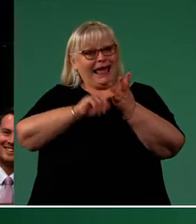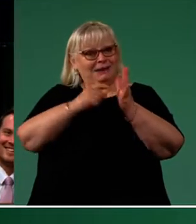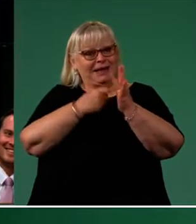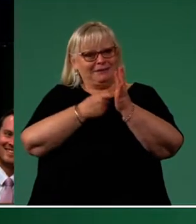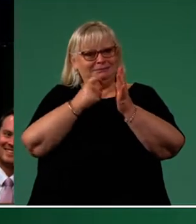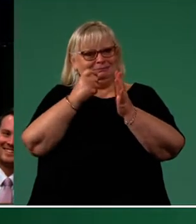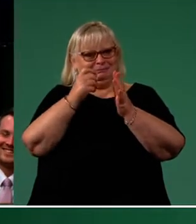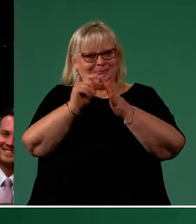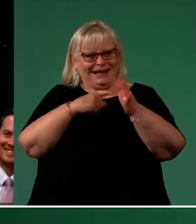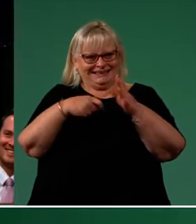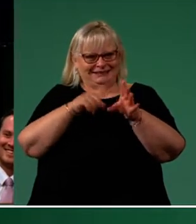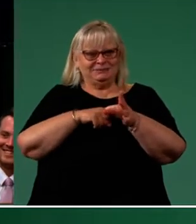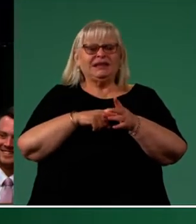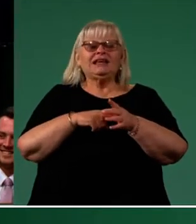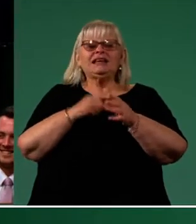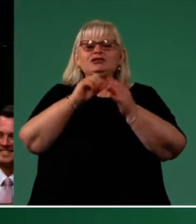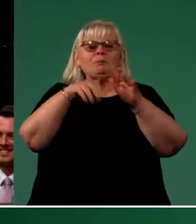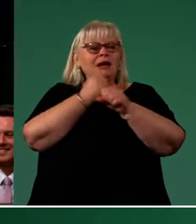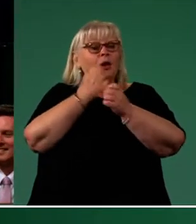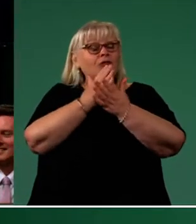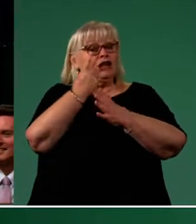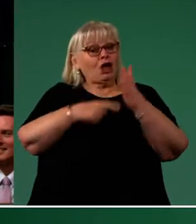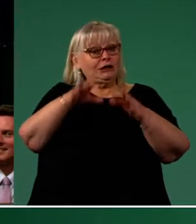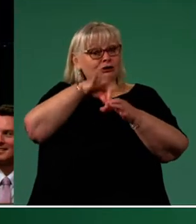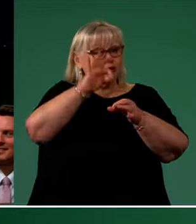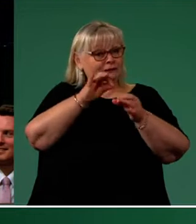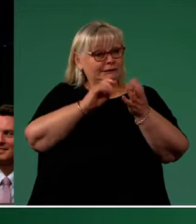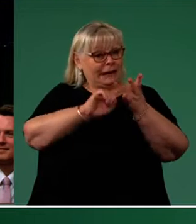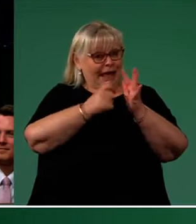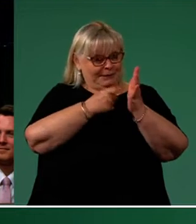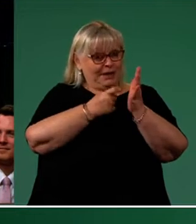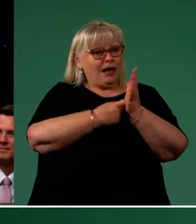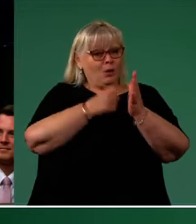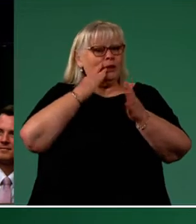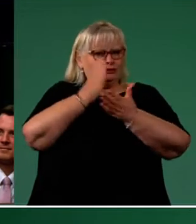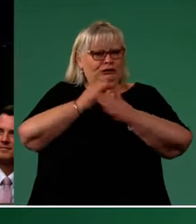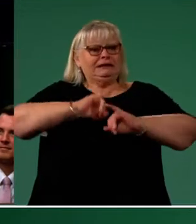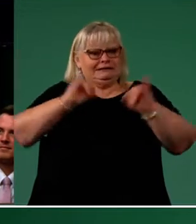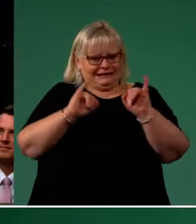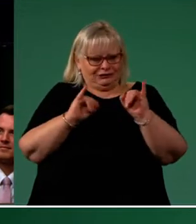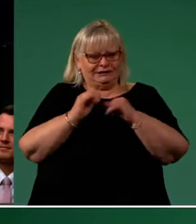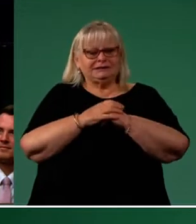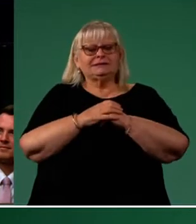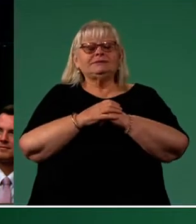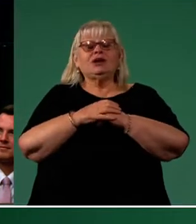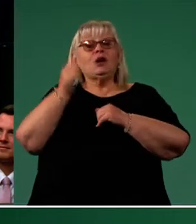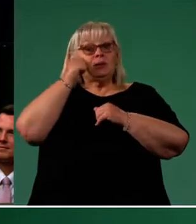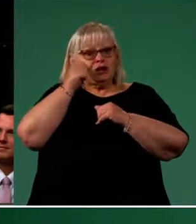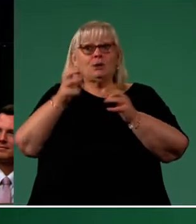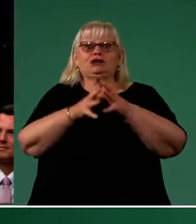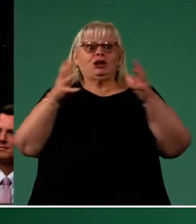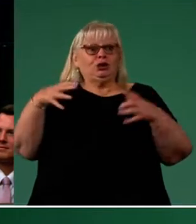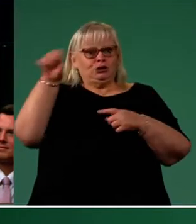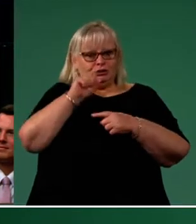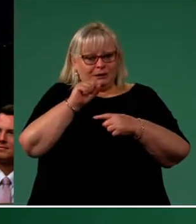Bennelong only chooses Labor in the most exceptional of circumstances. Colleagues, I recognise the magnitude of our win and acknowledge